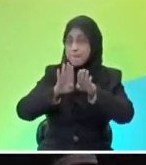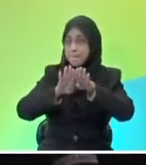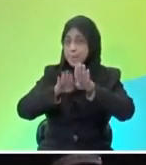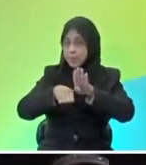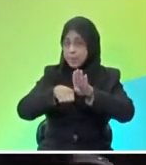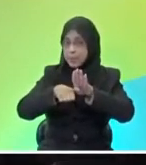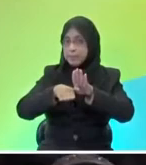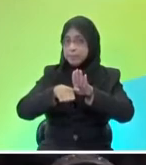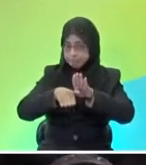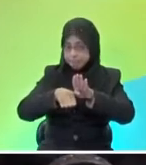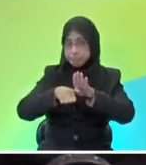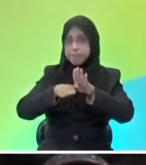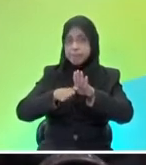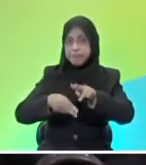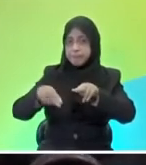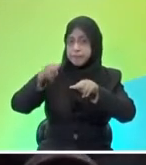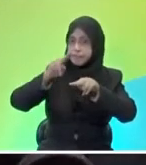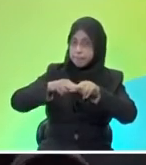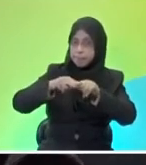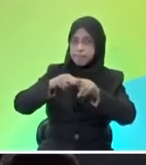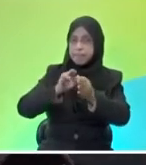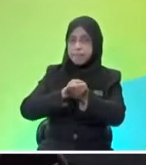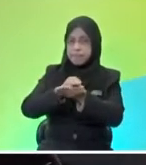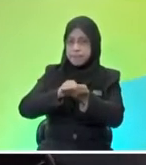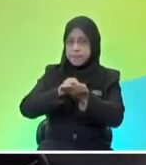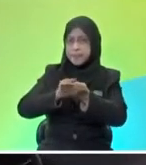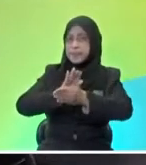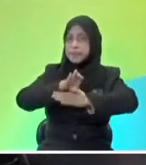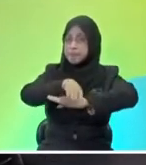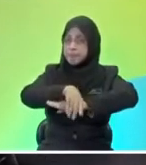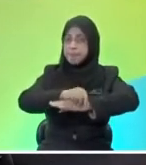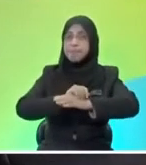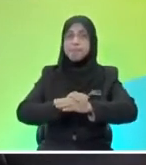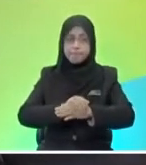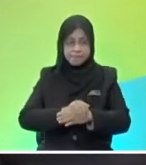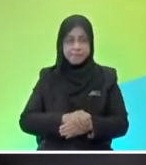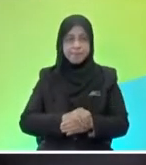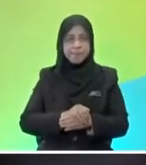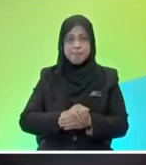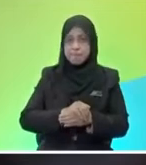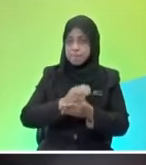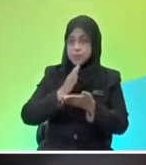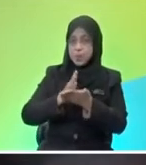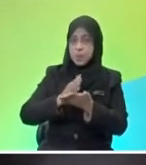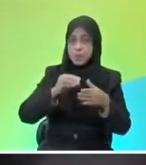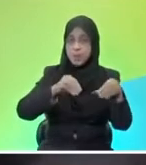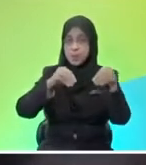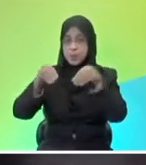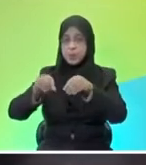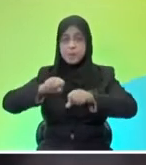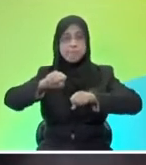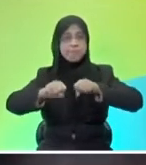applies, increases the frictional force, increases the frictional force. Therefore, it resists the movement of the bicycle moving forward.